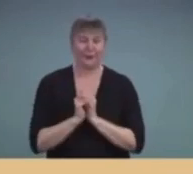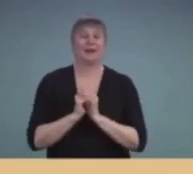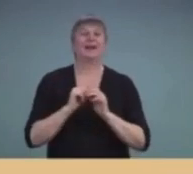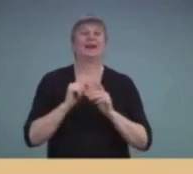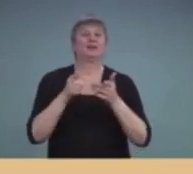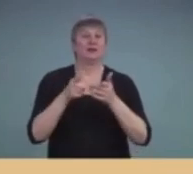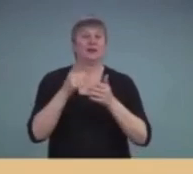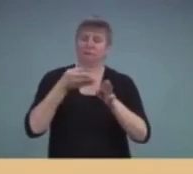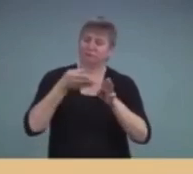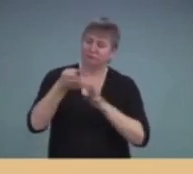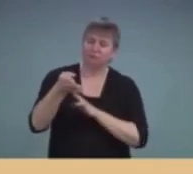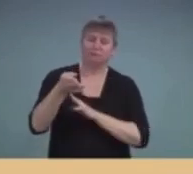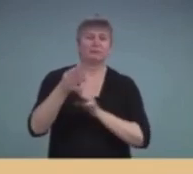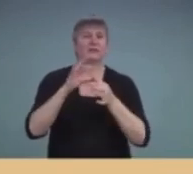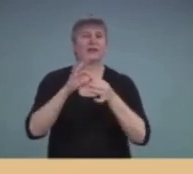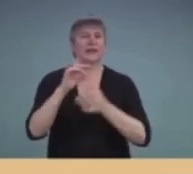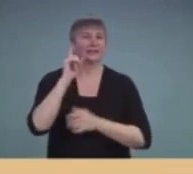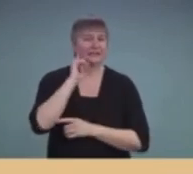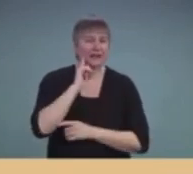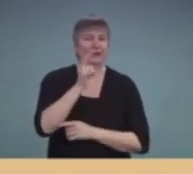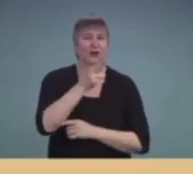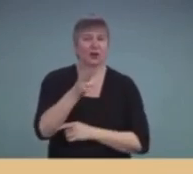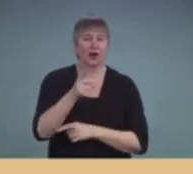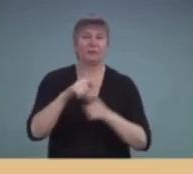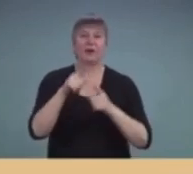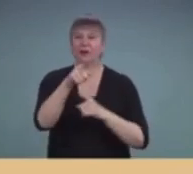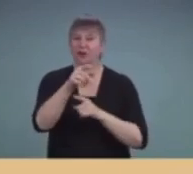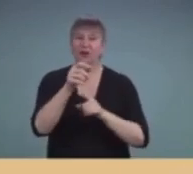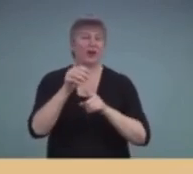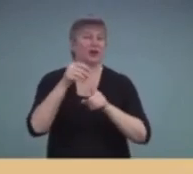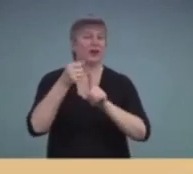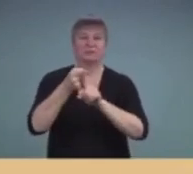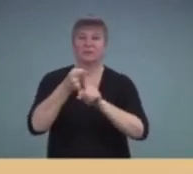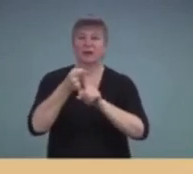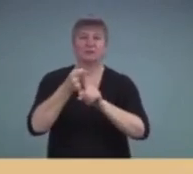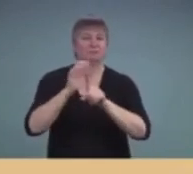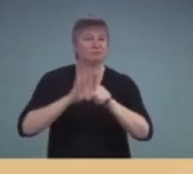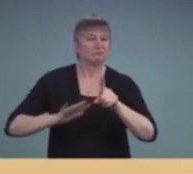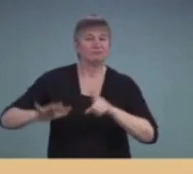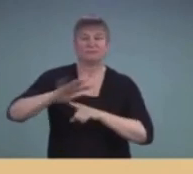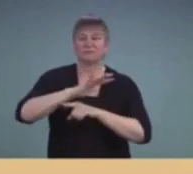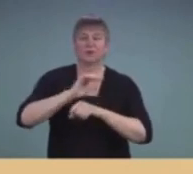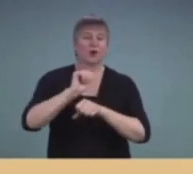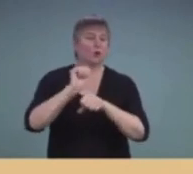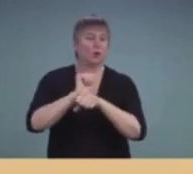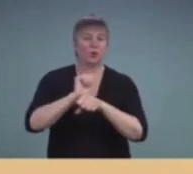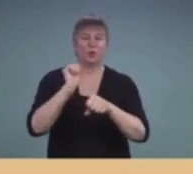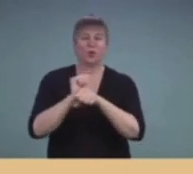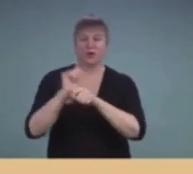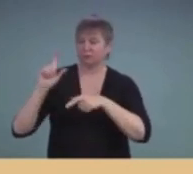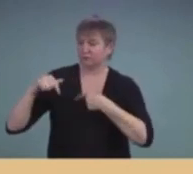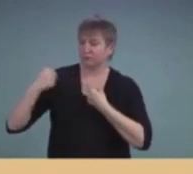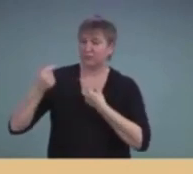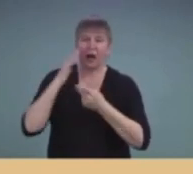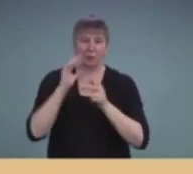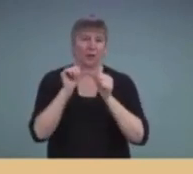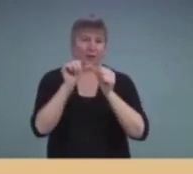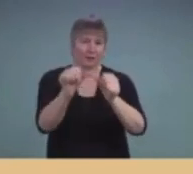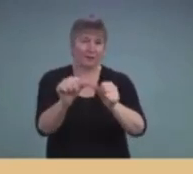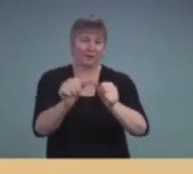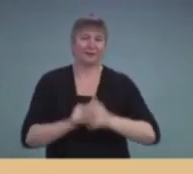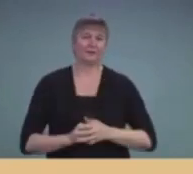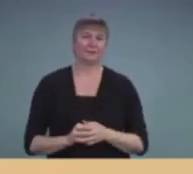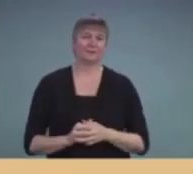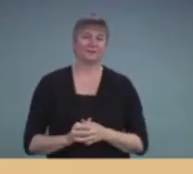but her influence in our practice has and will continue to affect our work for years to come. Her